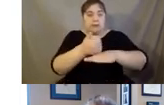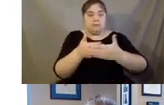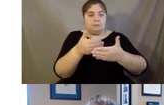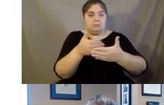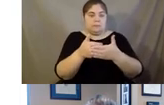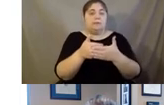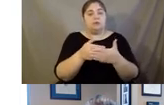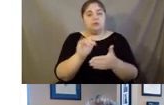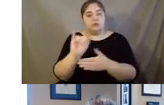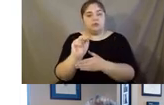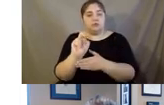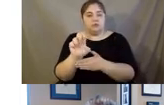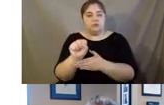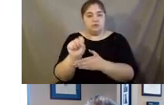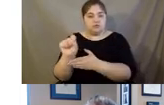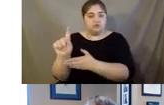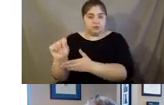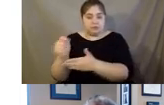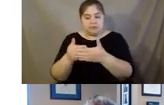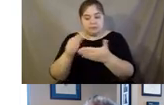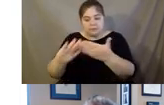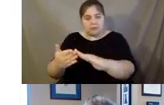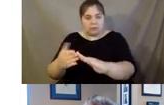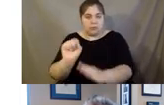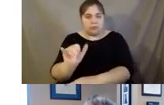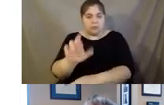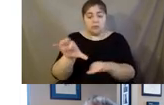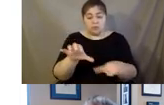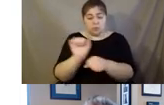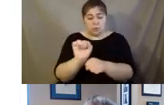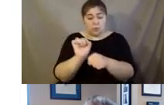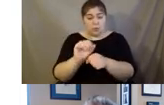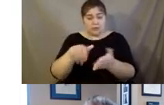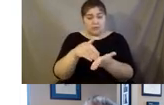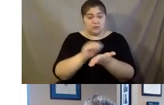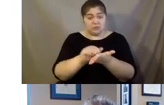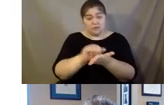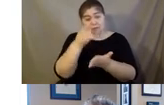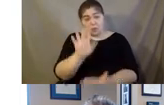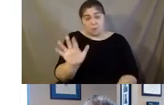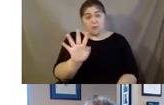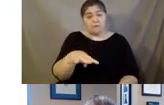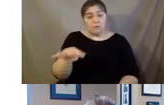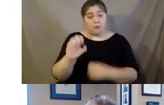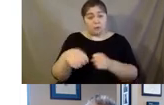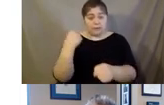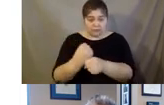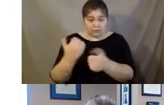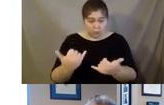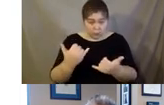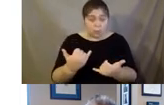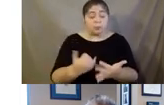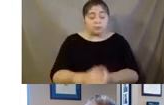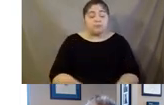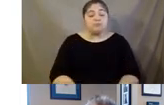And we have been doing work in central New York for, um, about 44 years now. Um, we